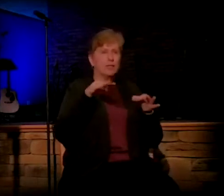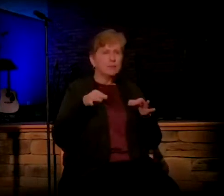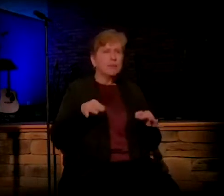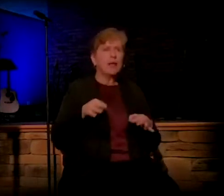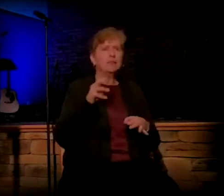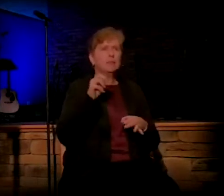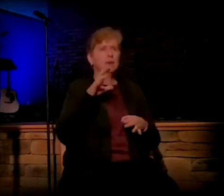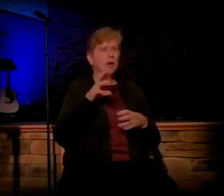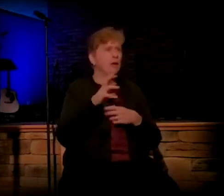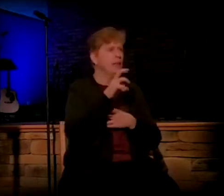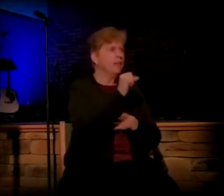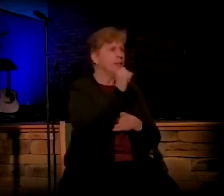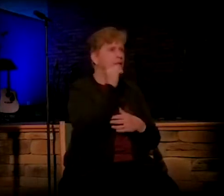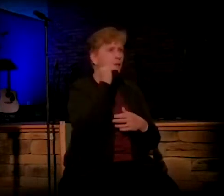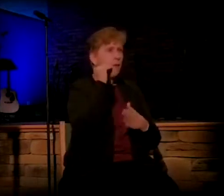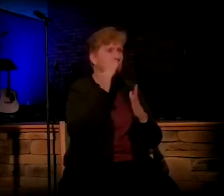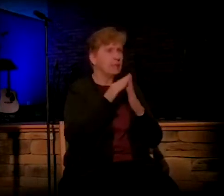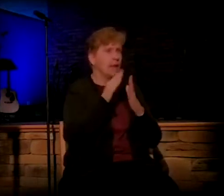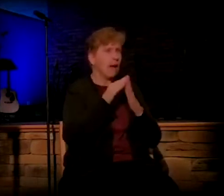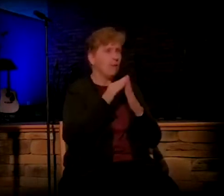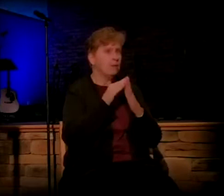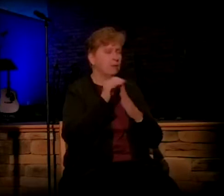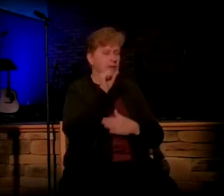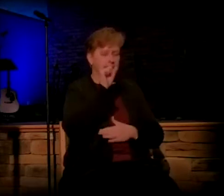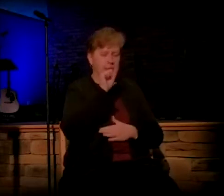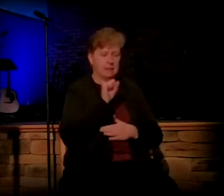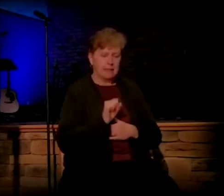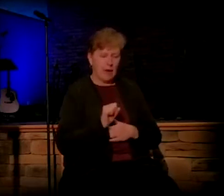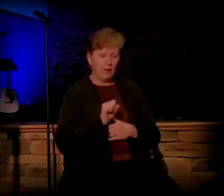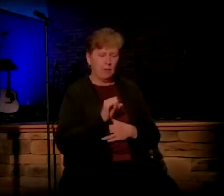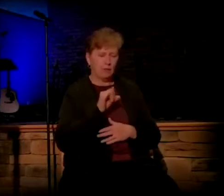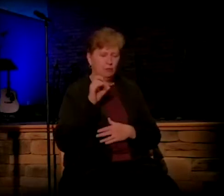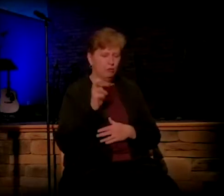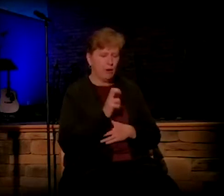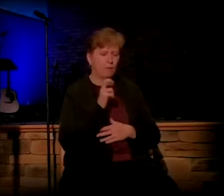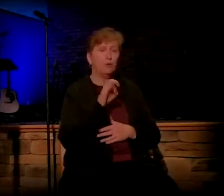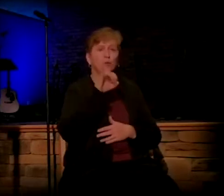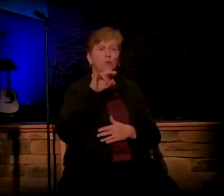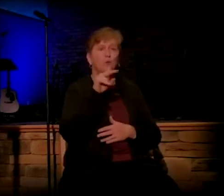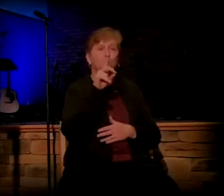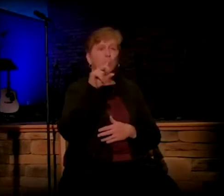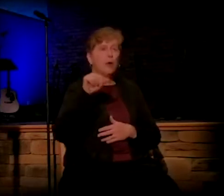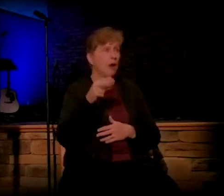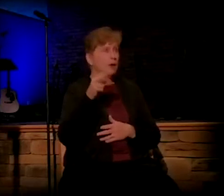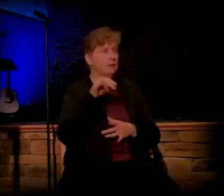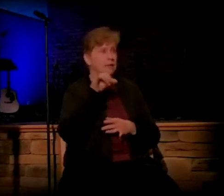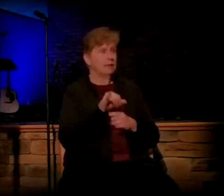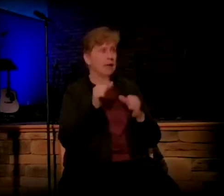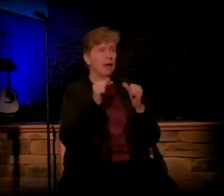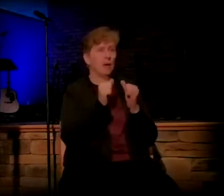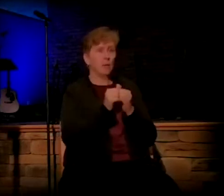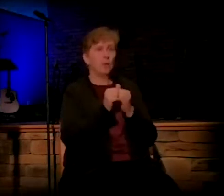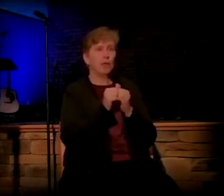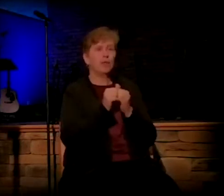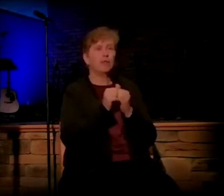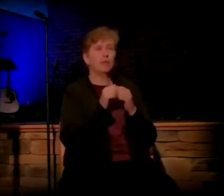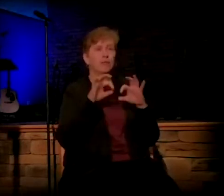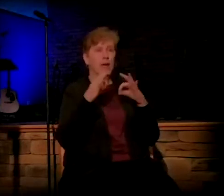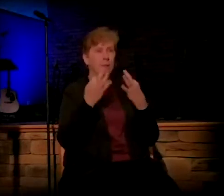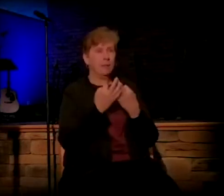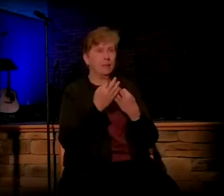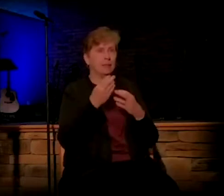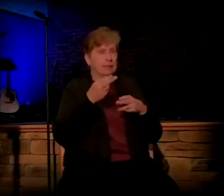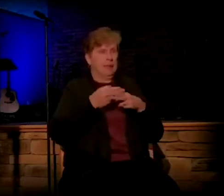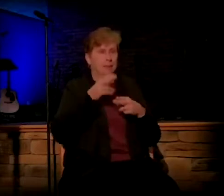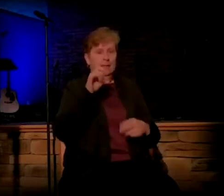her hometown and she travels south to a place called Judah to spend time with her relative by the name of Elizabeth.